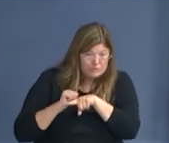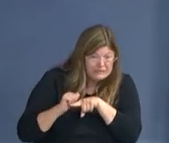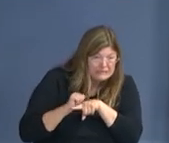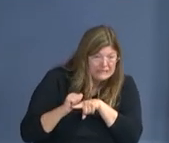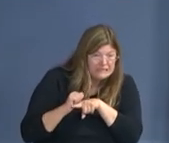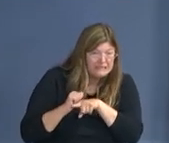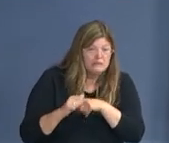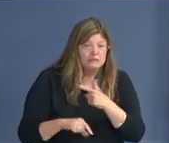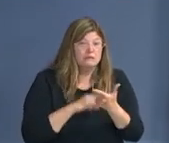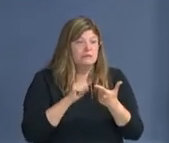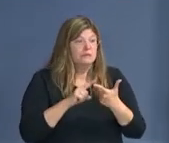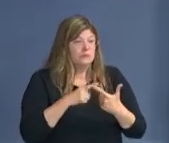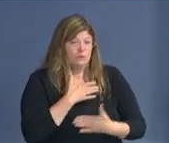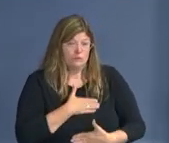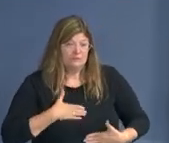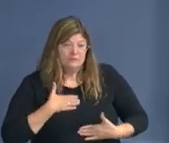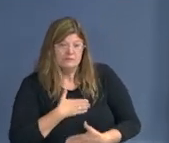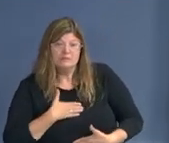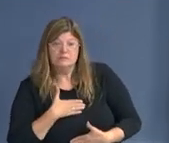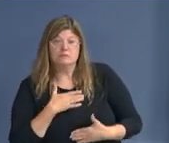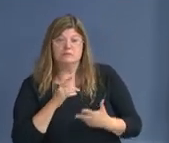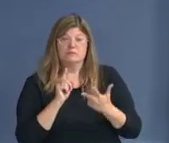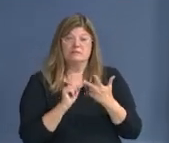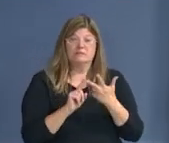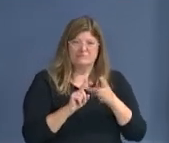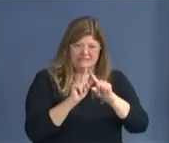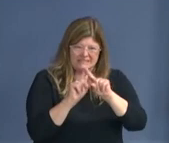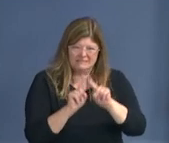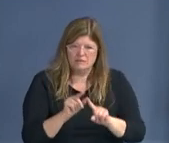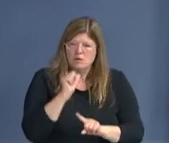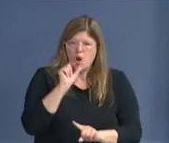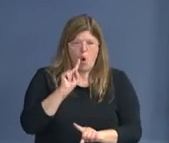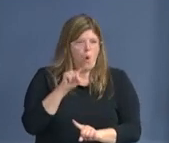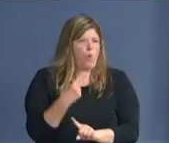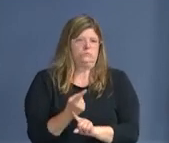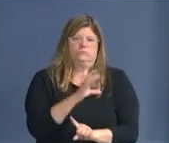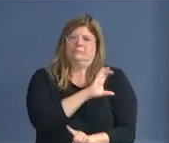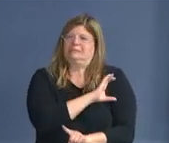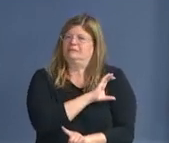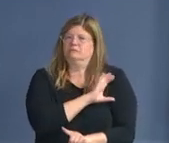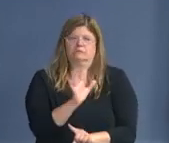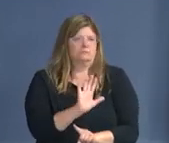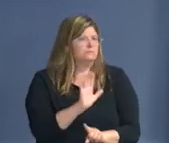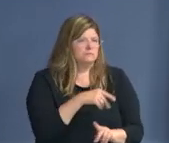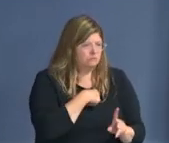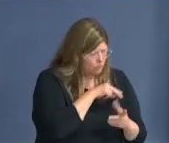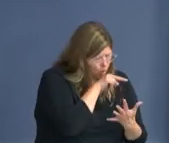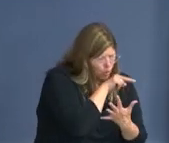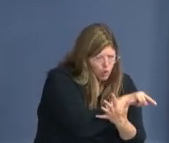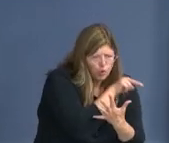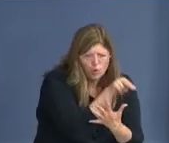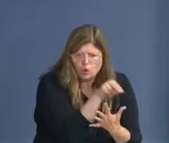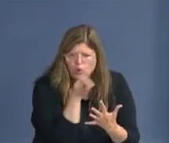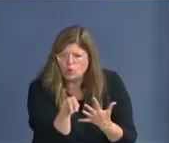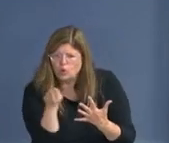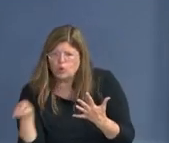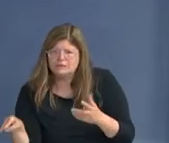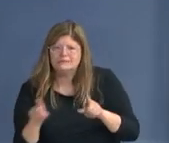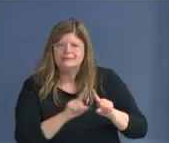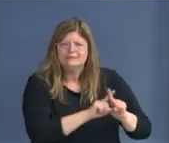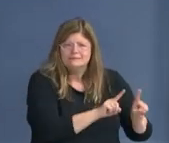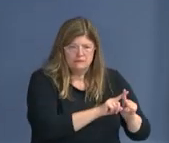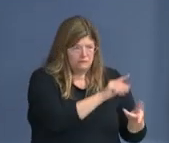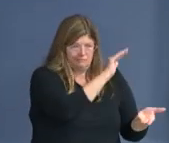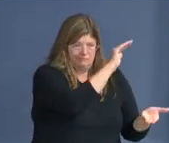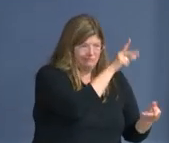And we think decreasing the police force in